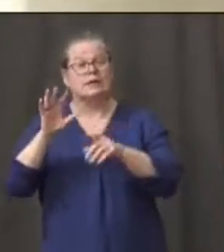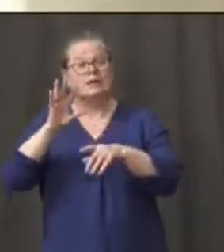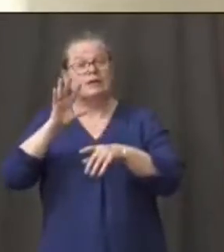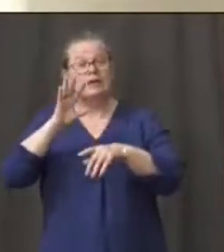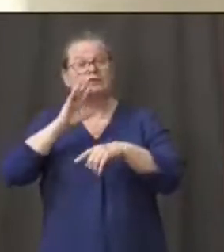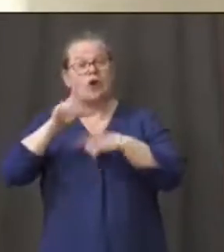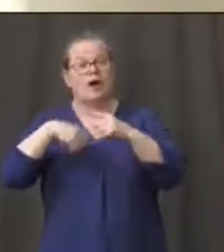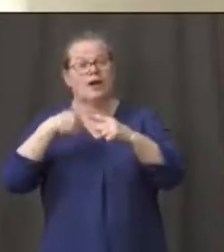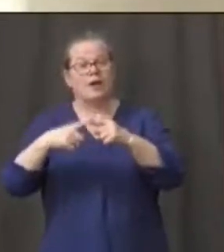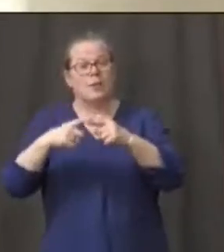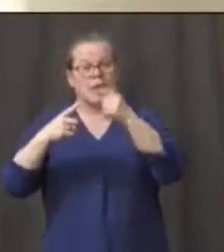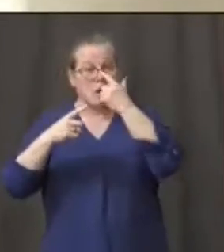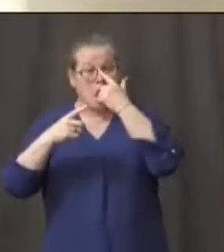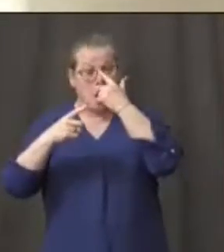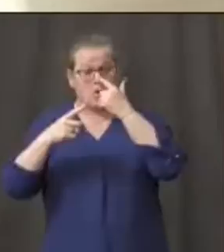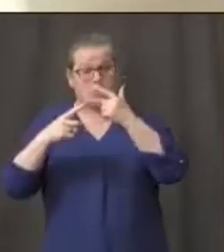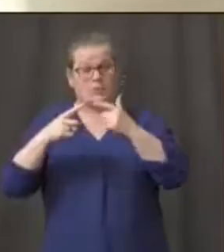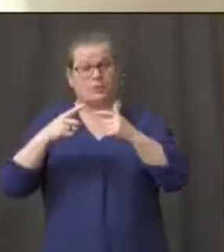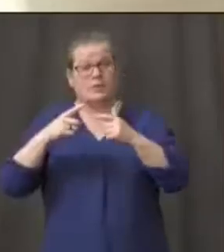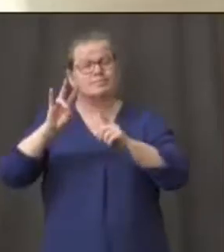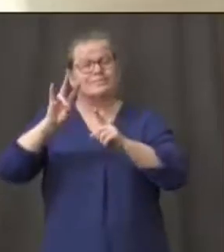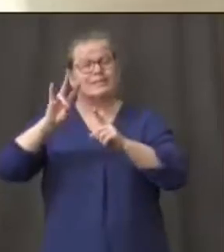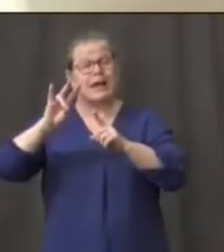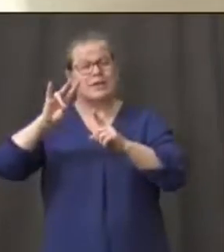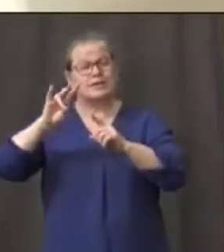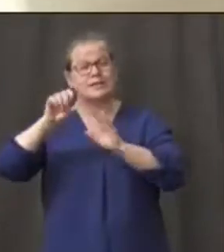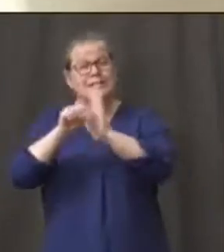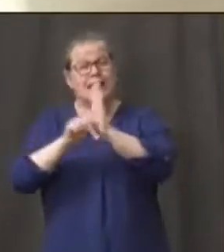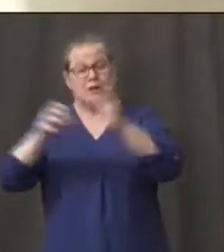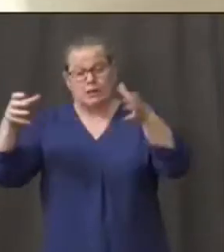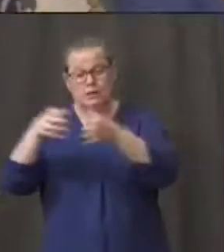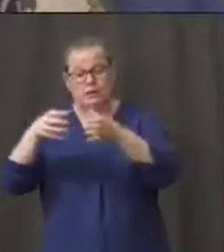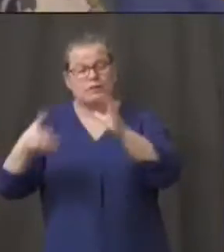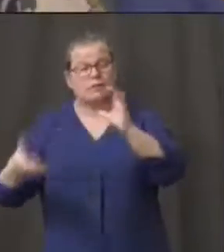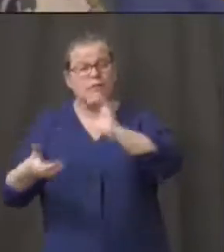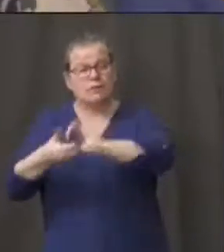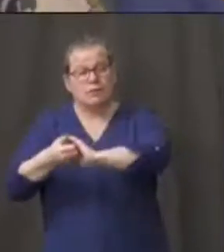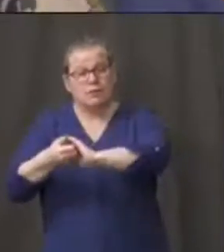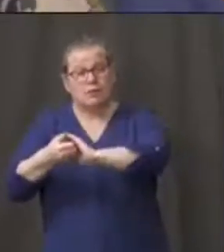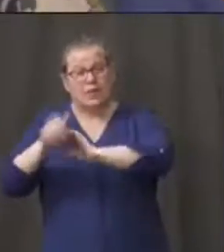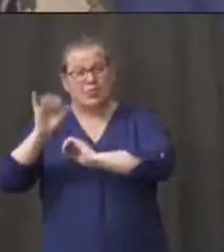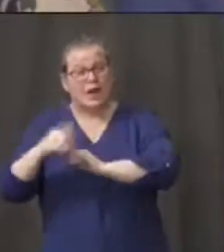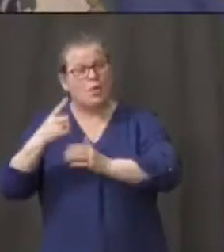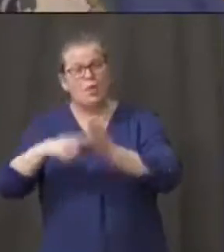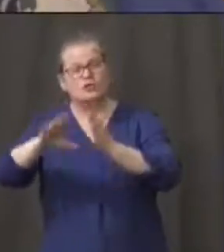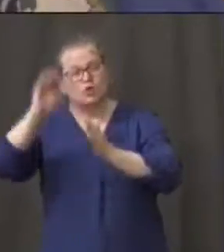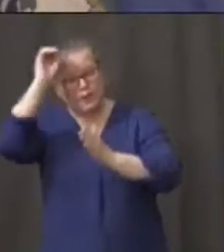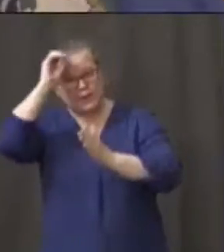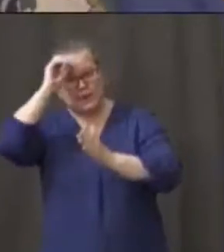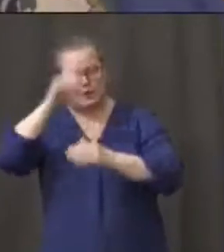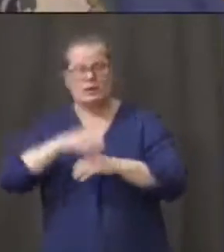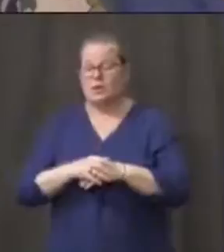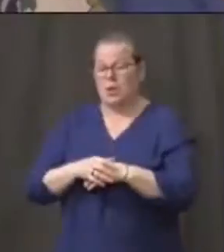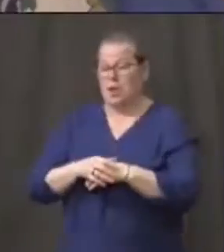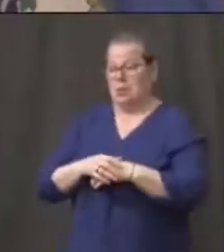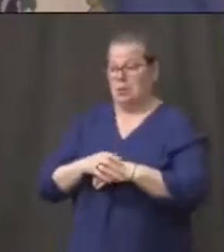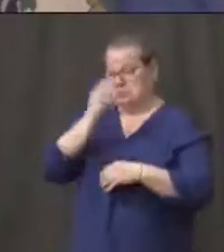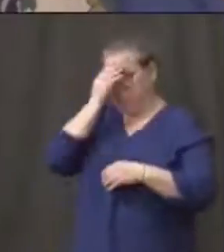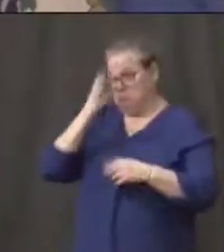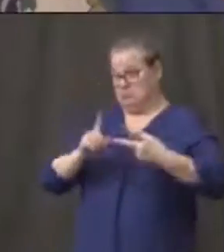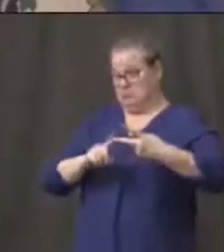states to reopen the economy? Thanks. Well, I didn't read the president's tweet, so that saves me an answer to that question.